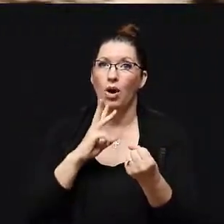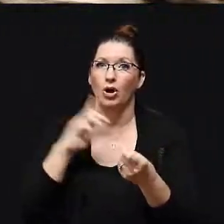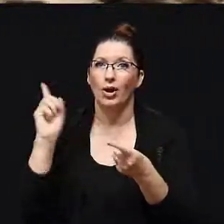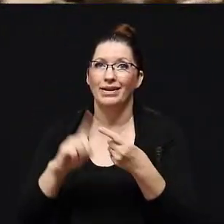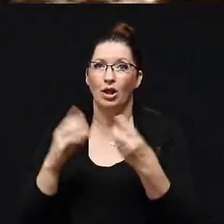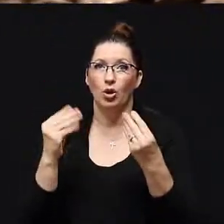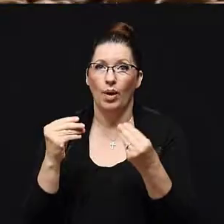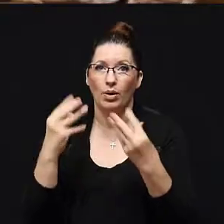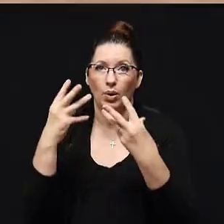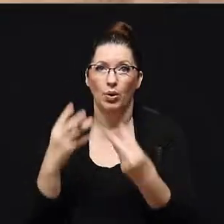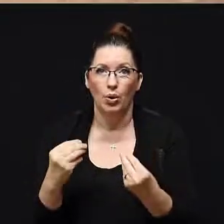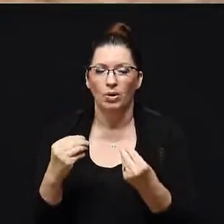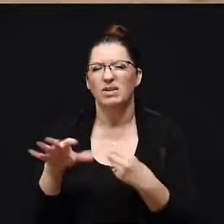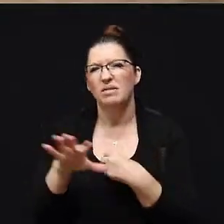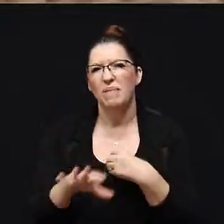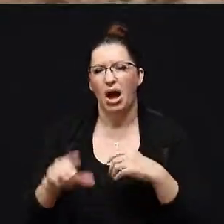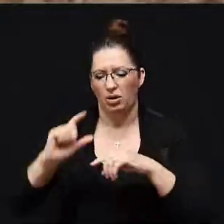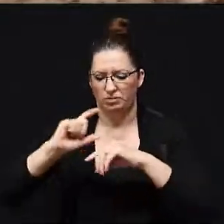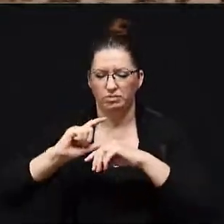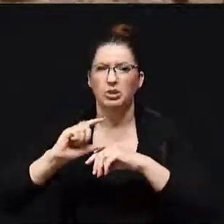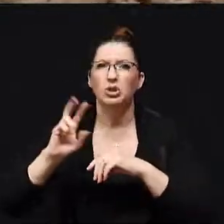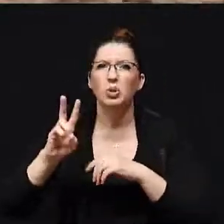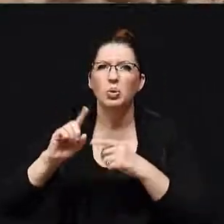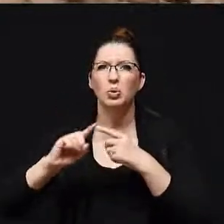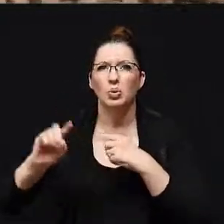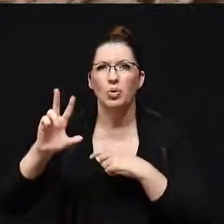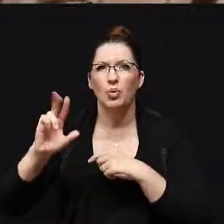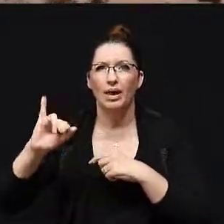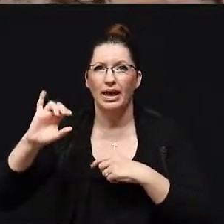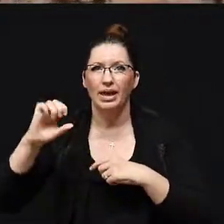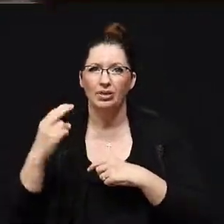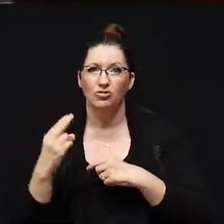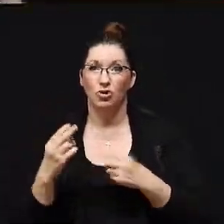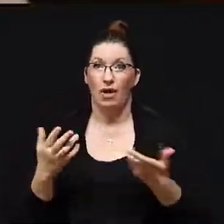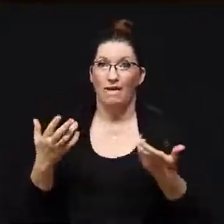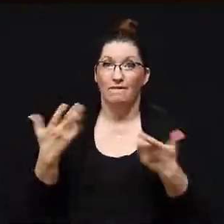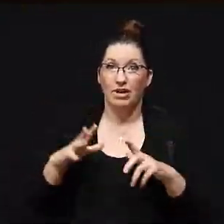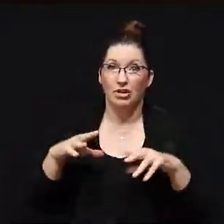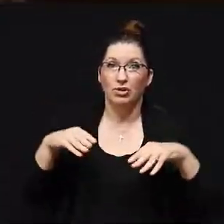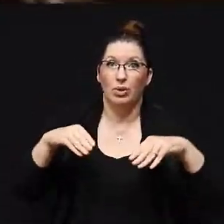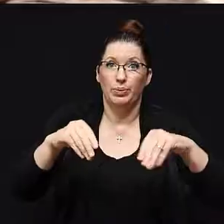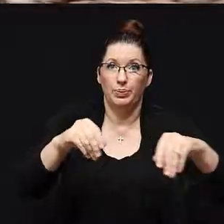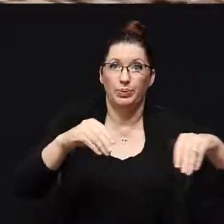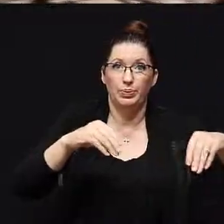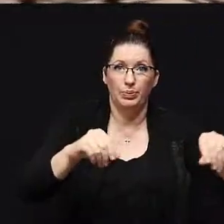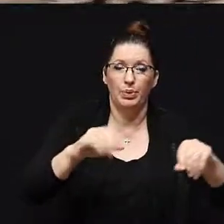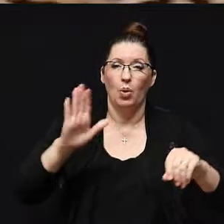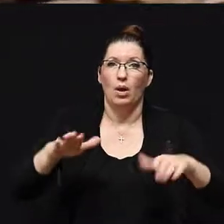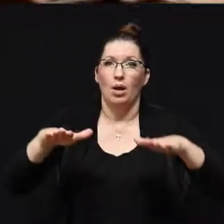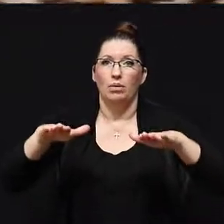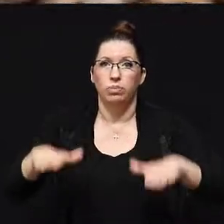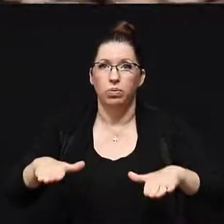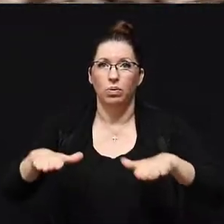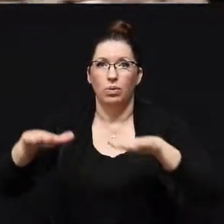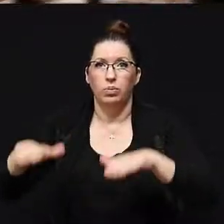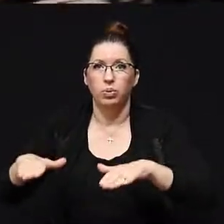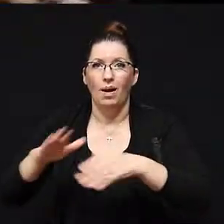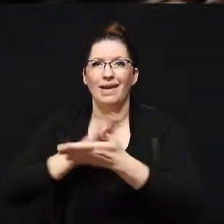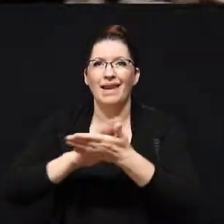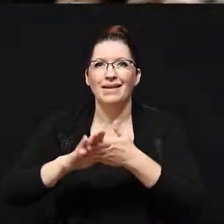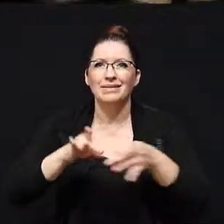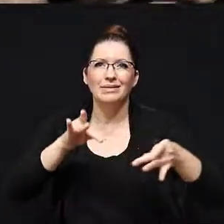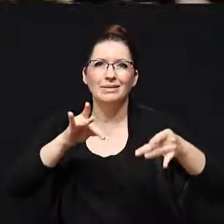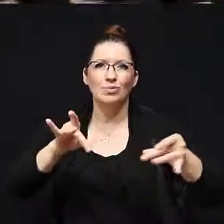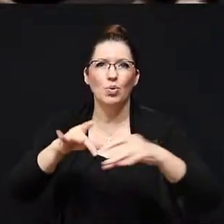layer is about two to three inches, and once we've got it down, we're going to then compact that layer and get a nice smooth surface.